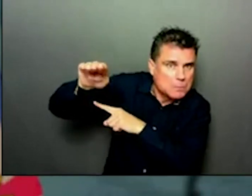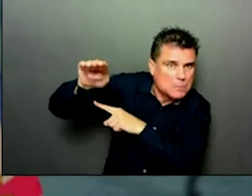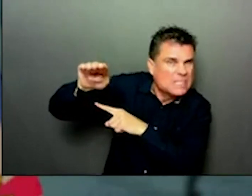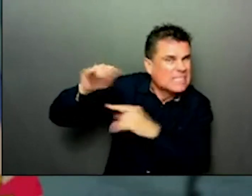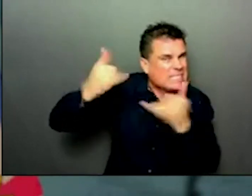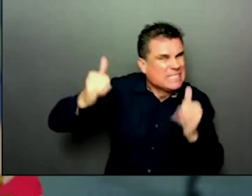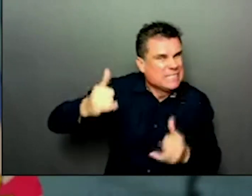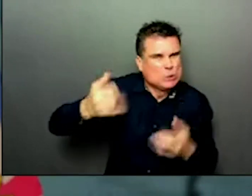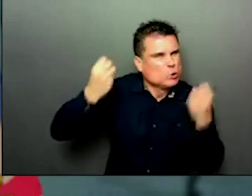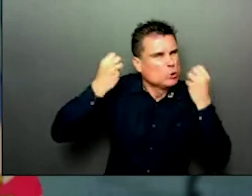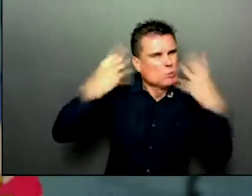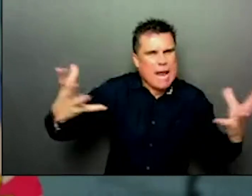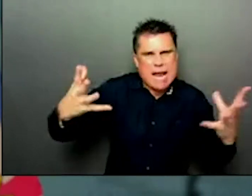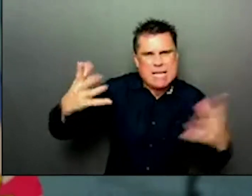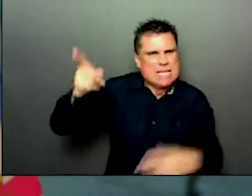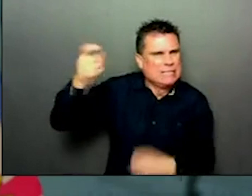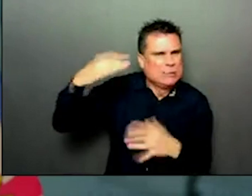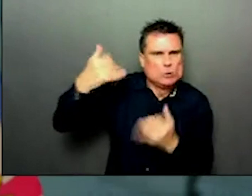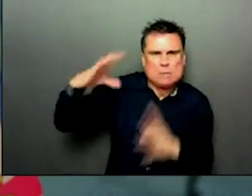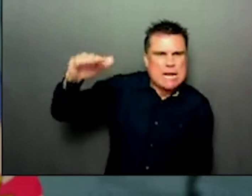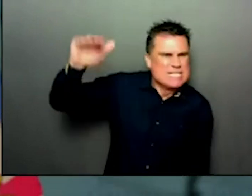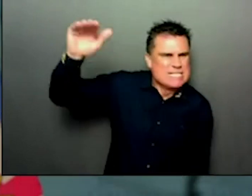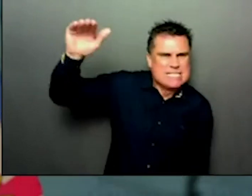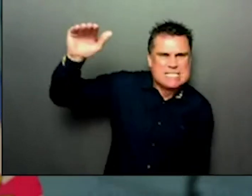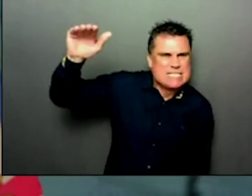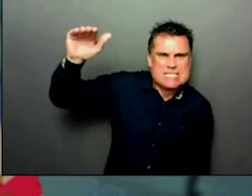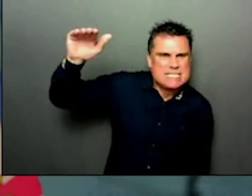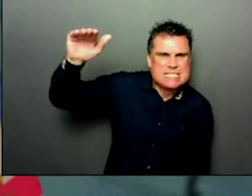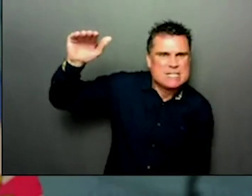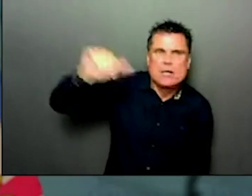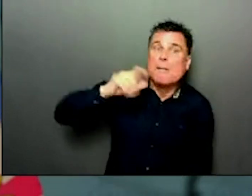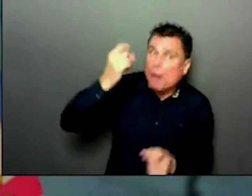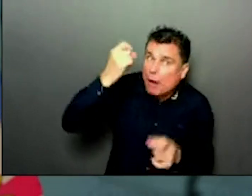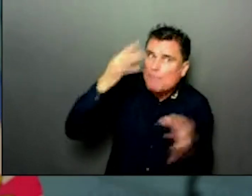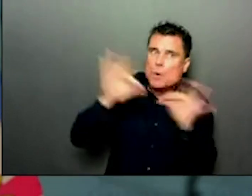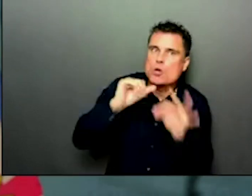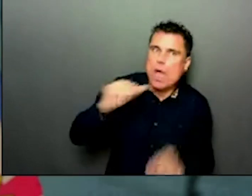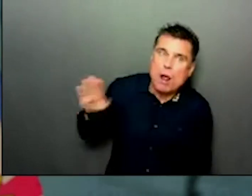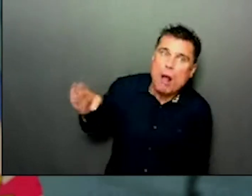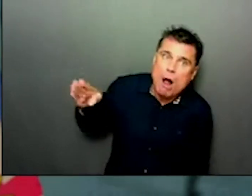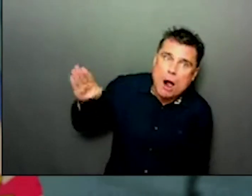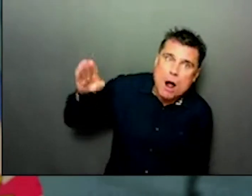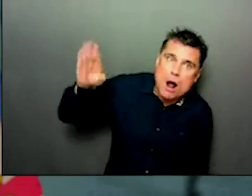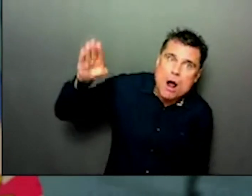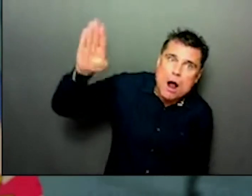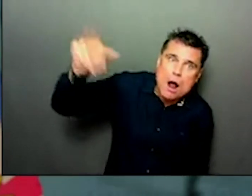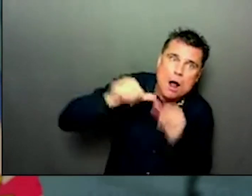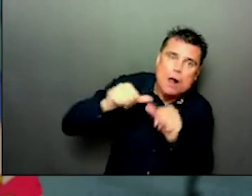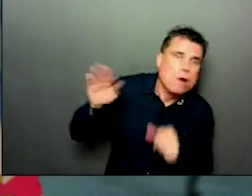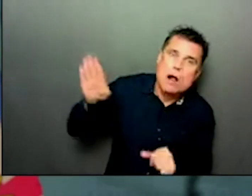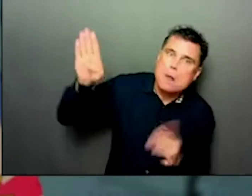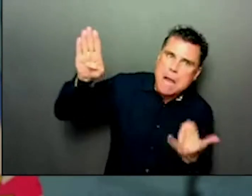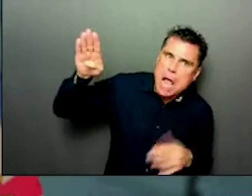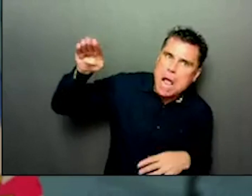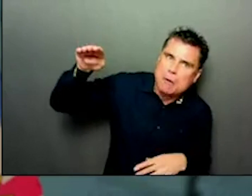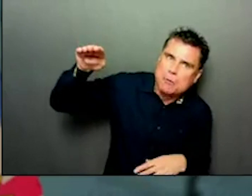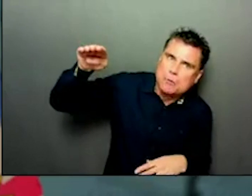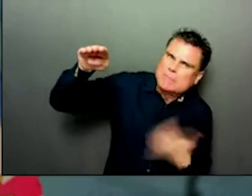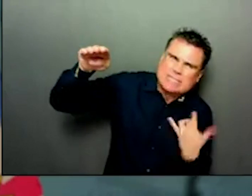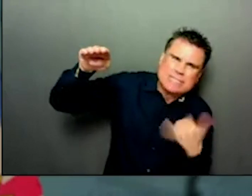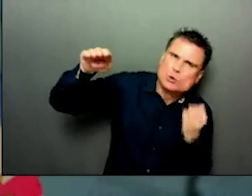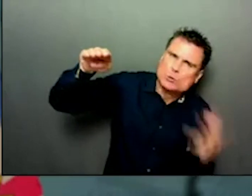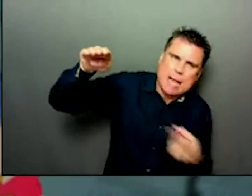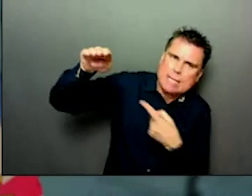that we're in our homes with. But we have seen a very steep decline in the large group,